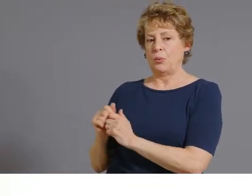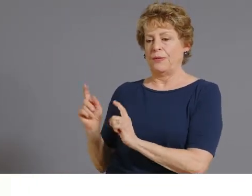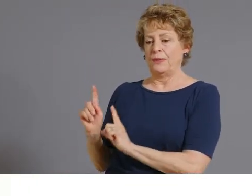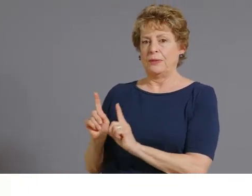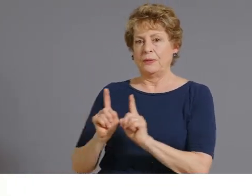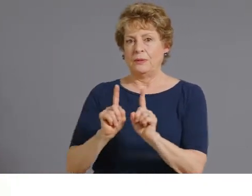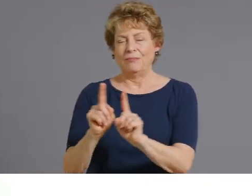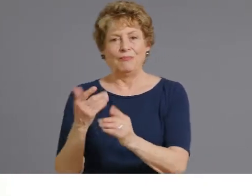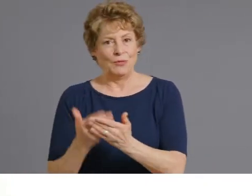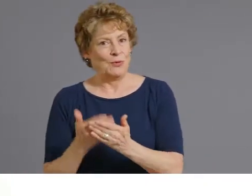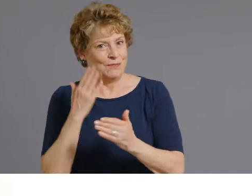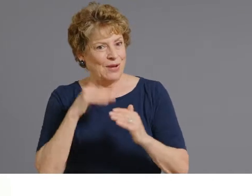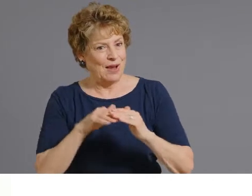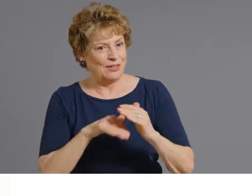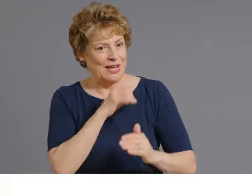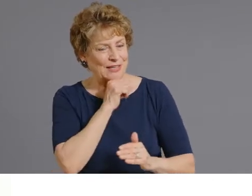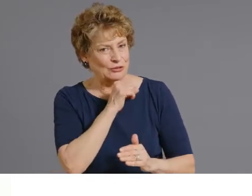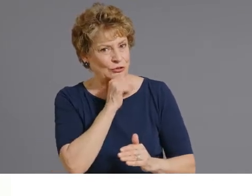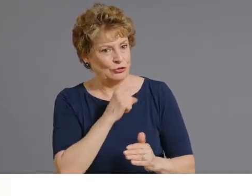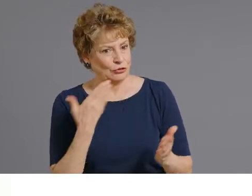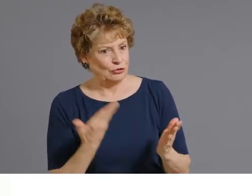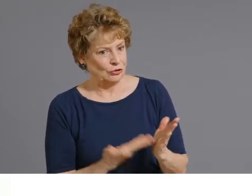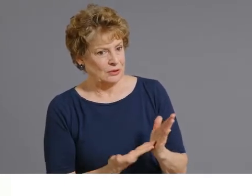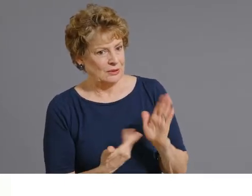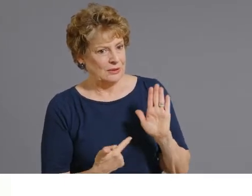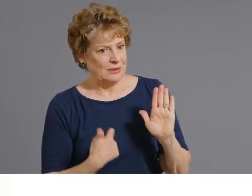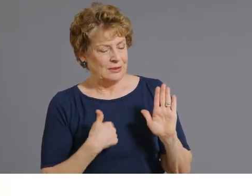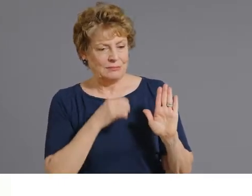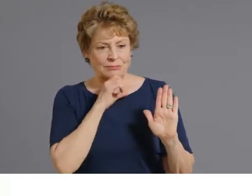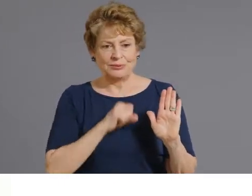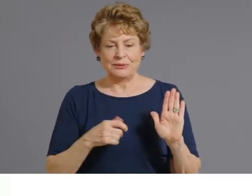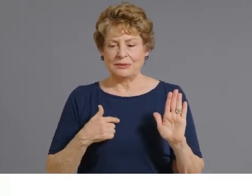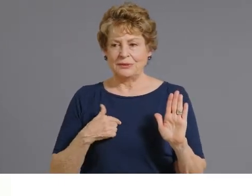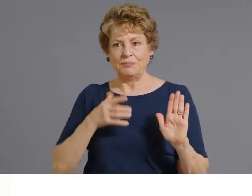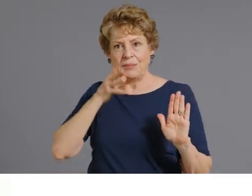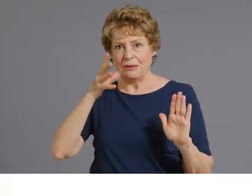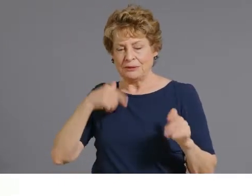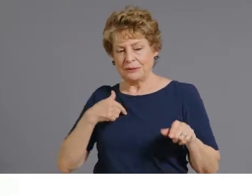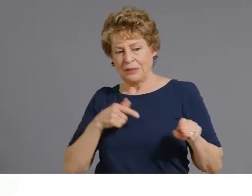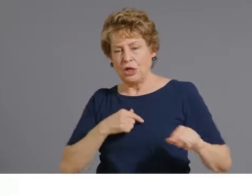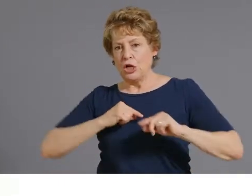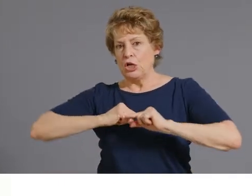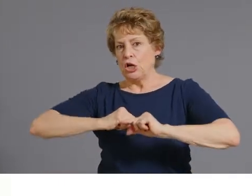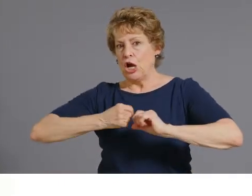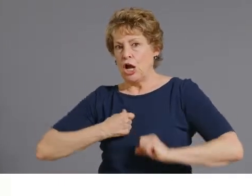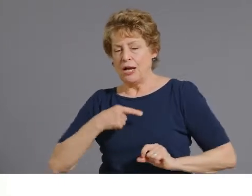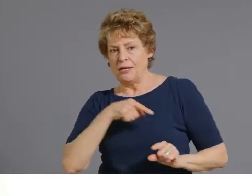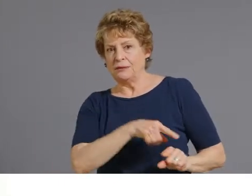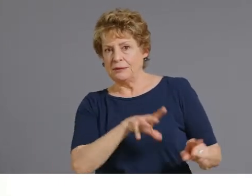so that they can attest that they are the parent or legal guardian and consent to the vaccination.